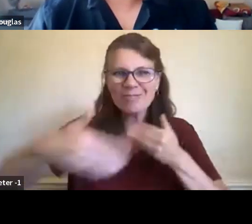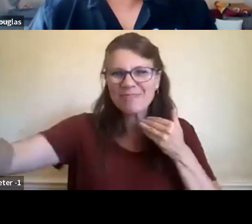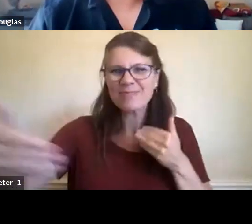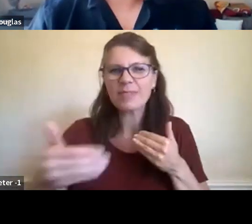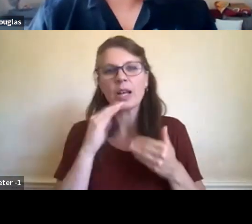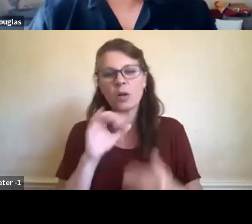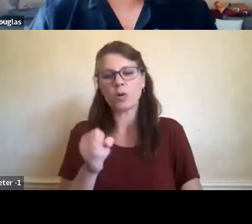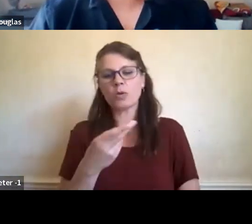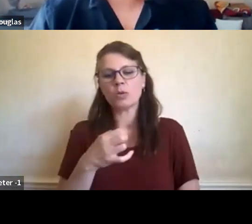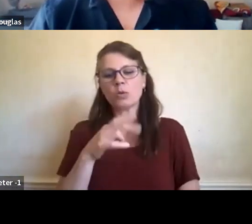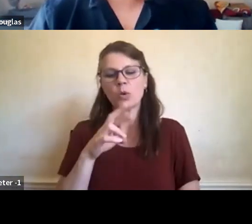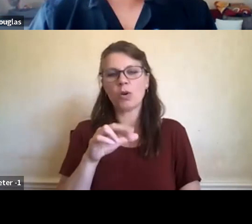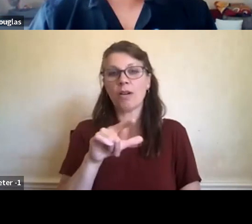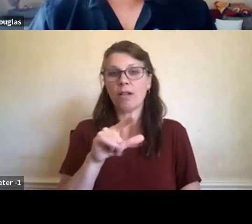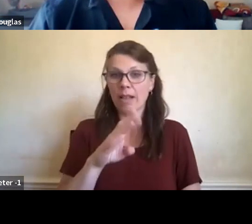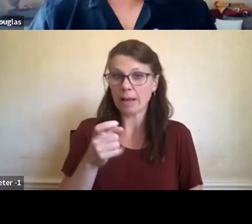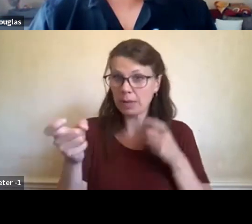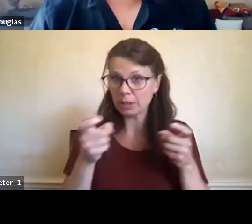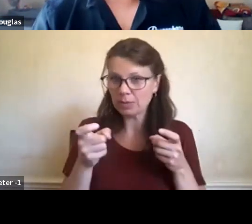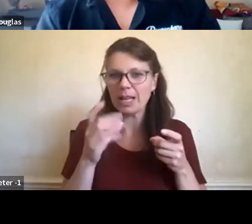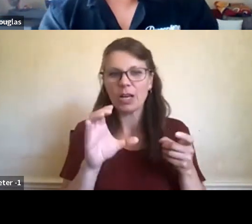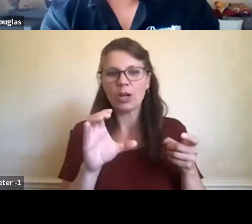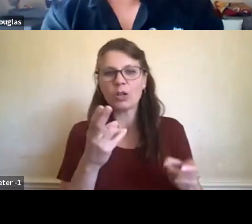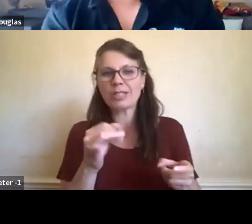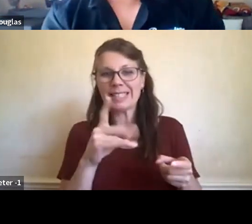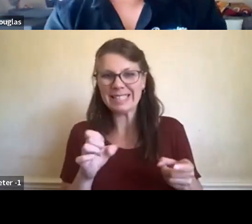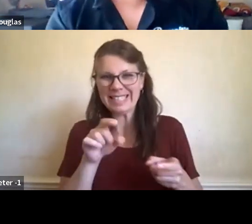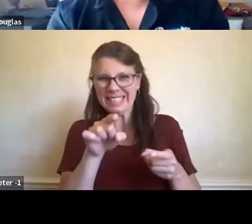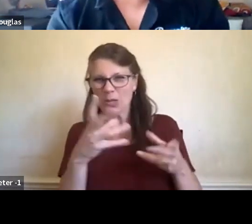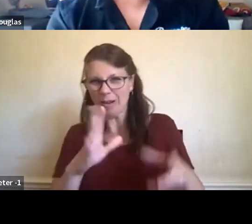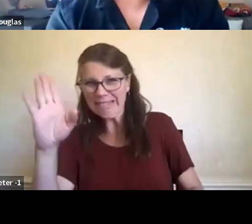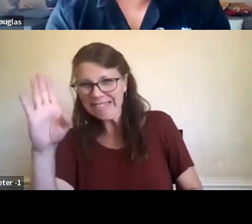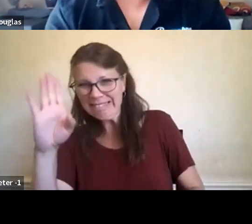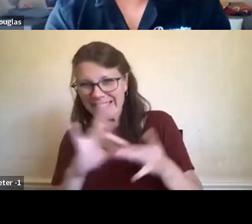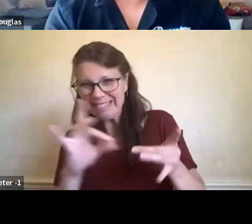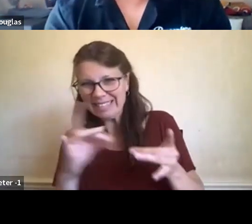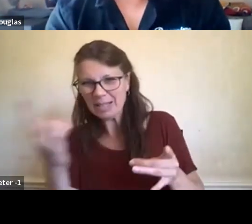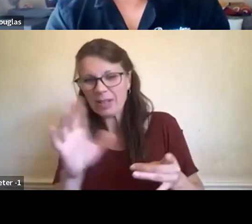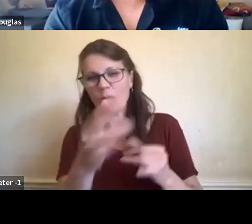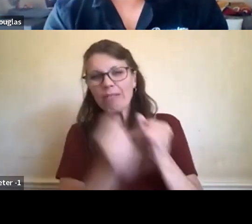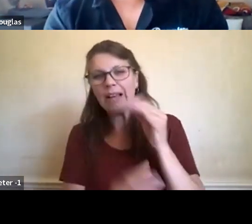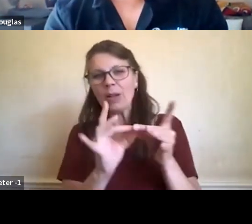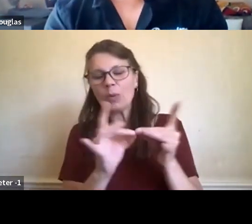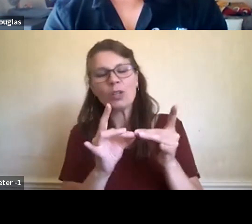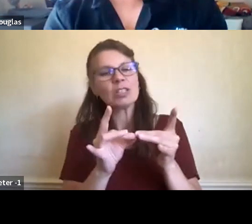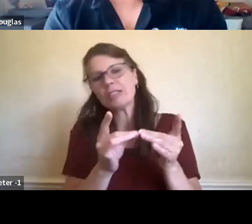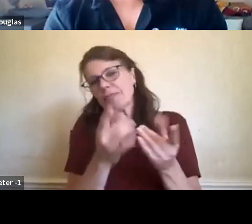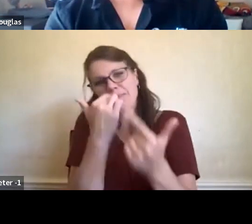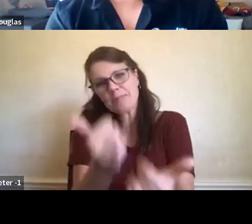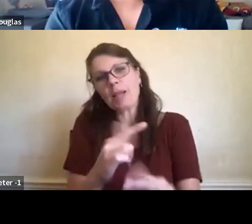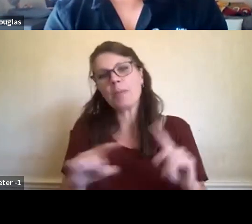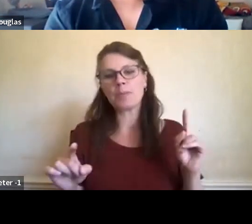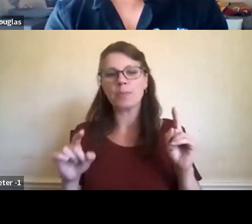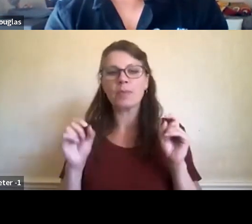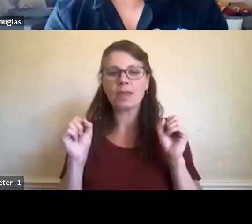And I know Christine, you wanted to jump in. So I'll let you, you know, take your, your final, words, uh, focused on whatever you want, but you know, we can look